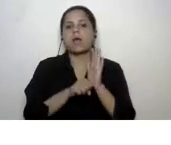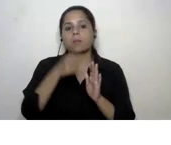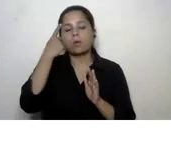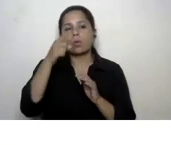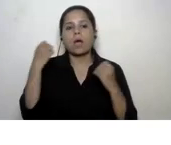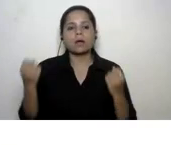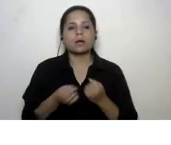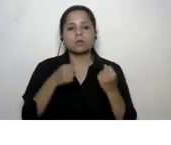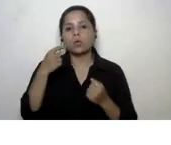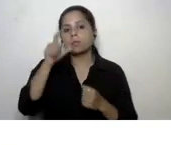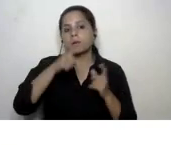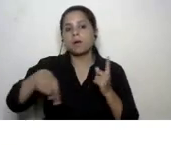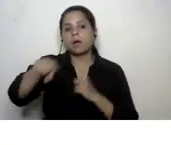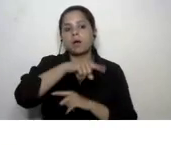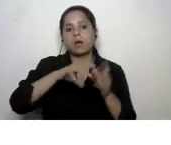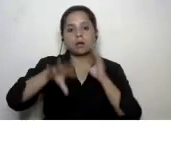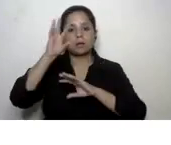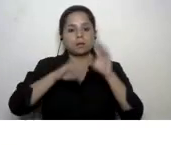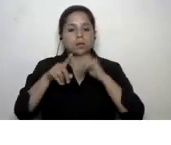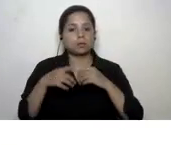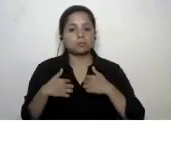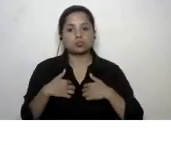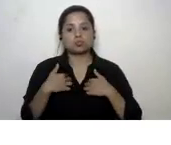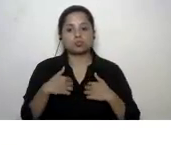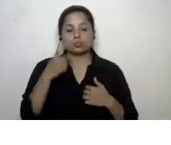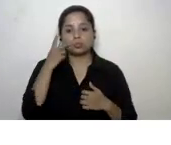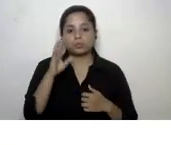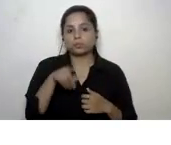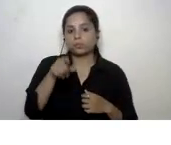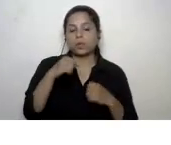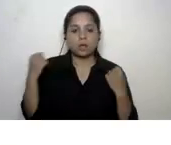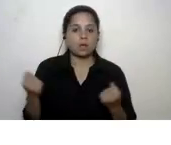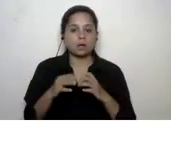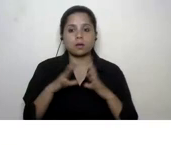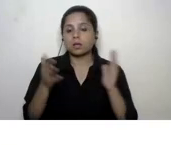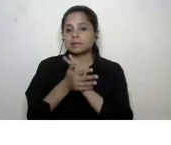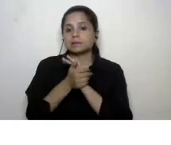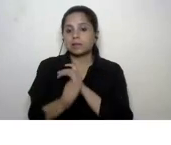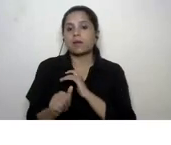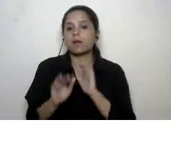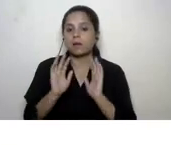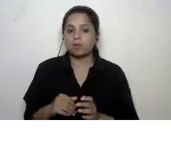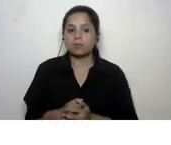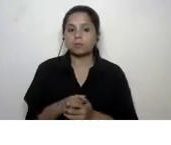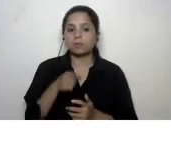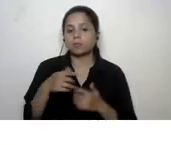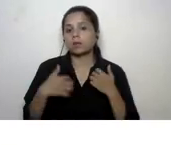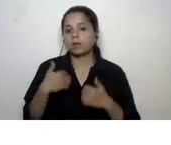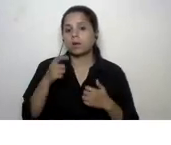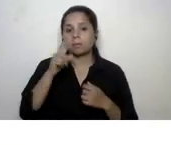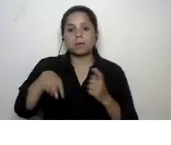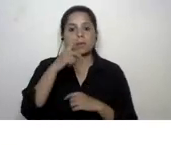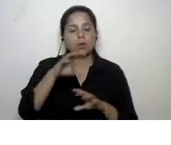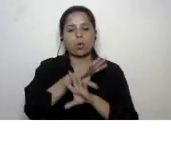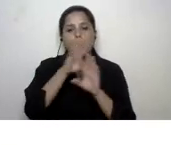learners this is an interesting activity which covers a lot of skills and it will interest learners from all